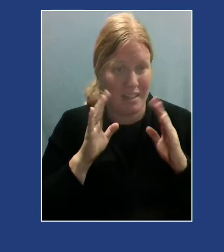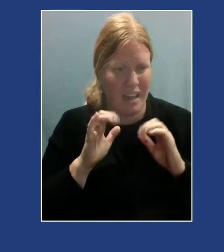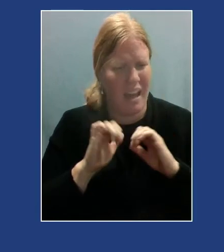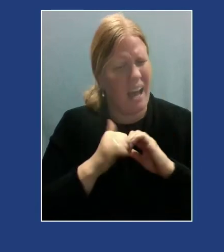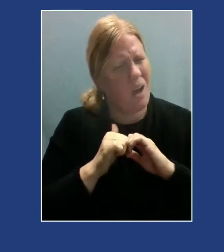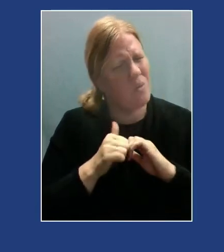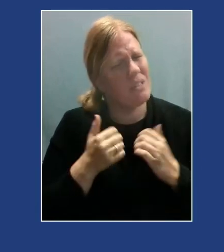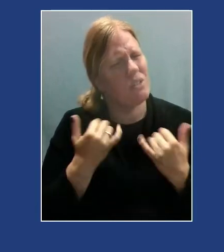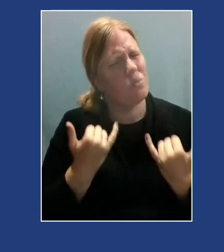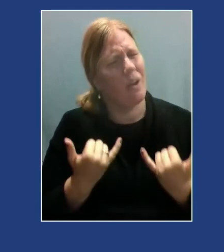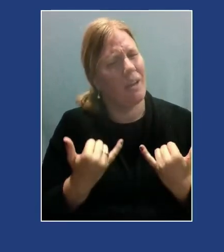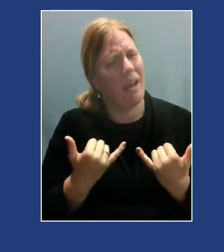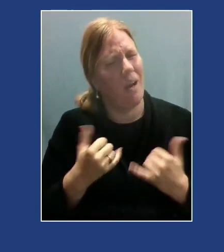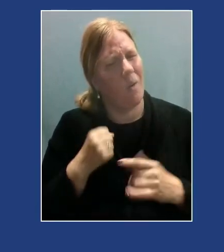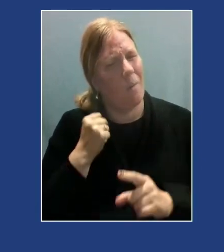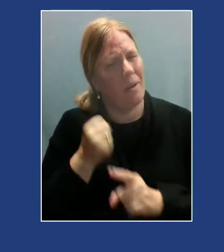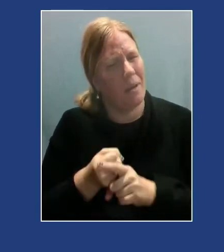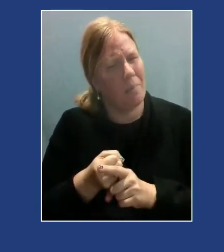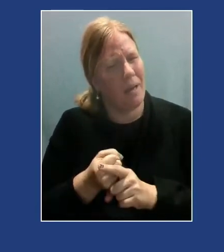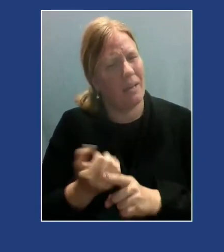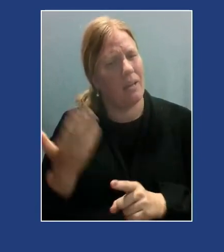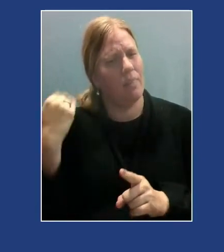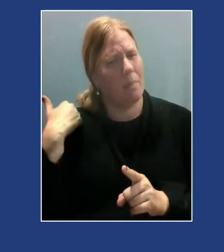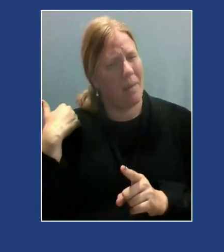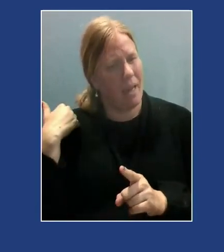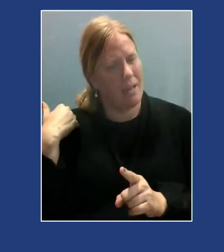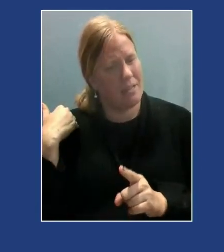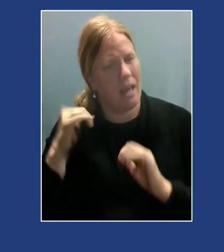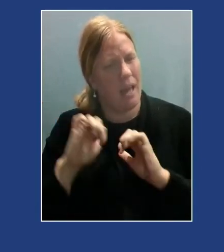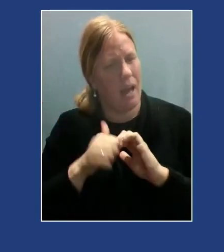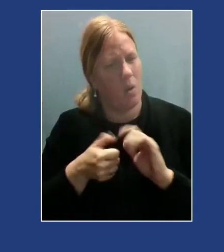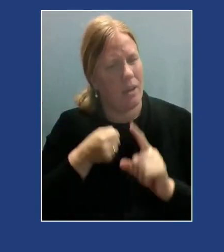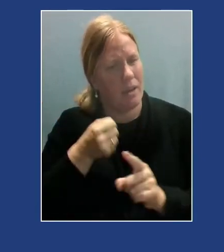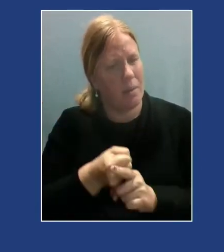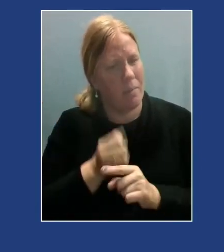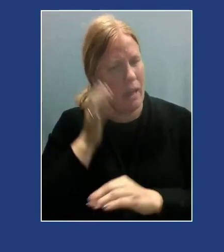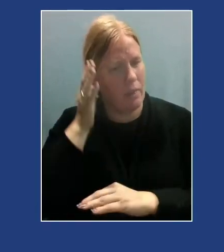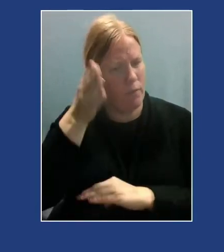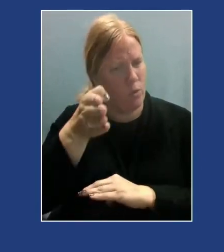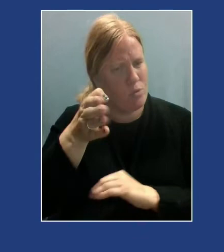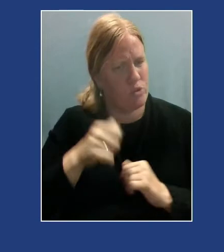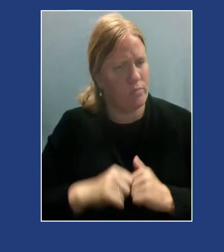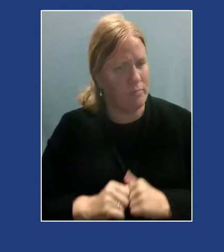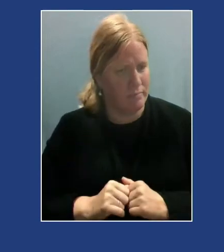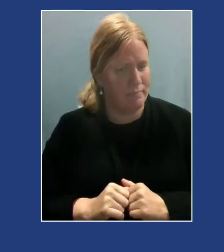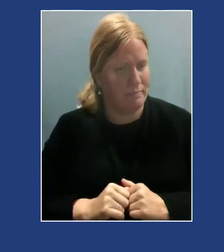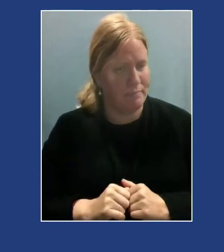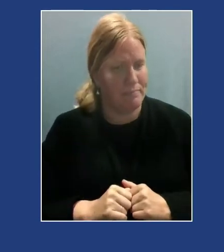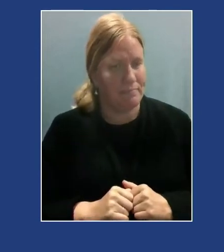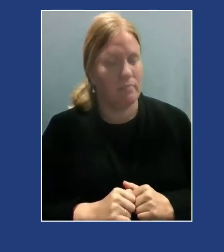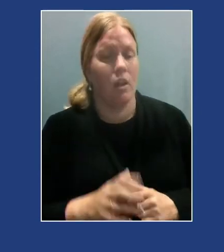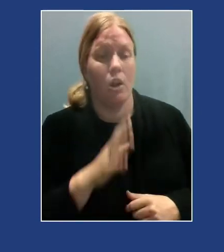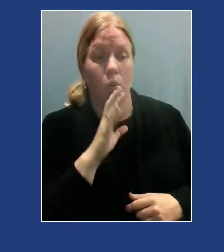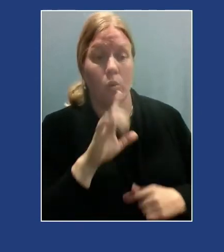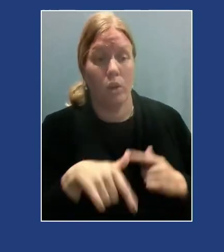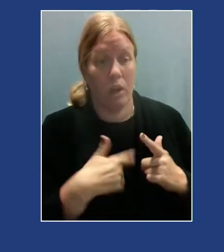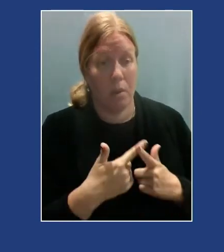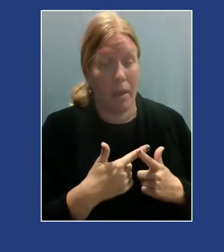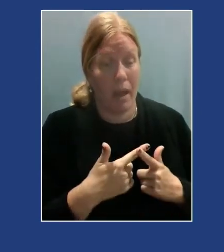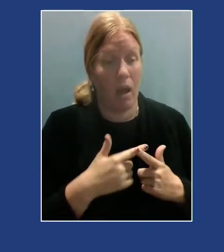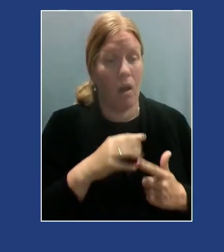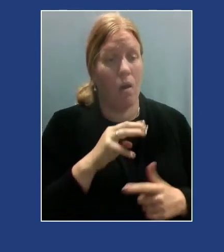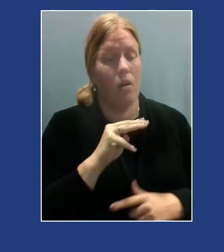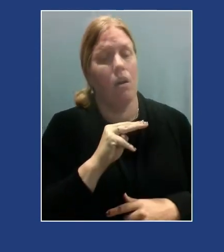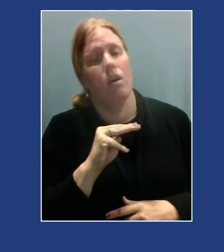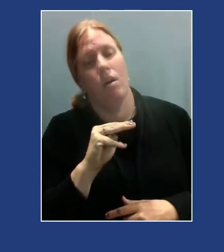now impacted by the past? How might it also impact the future? We're talking about orality and what it